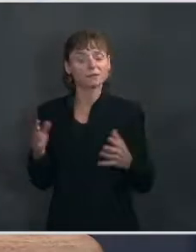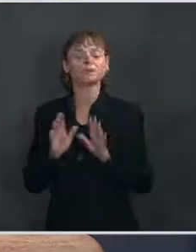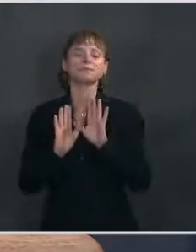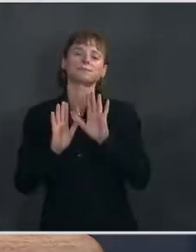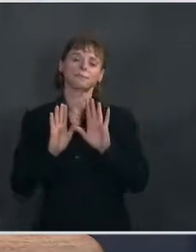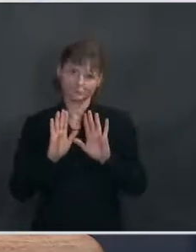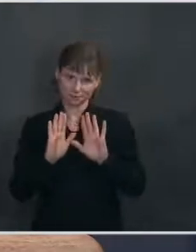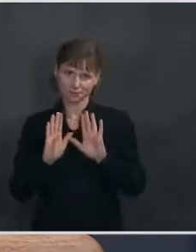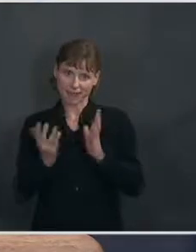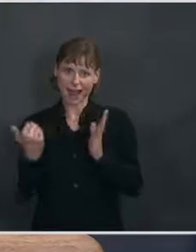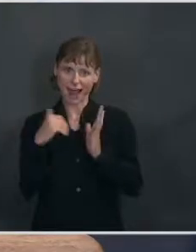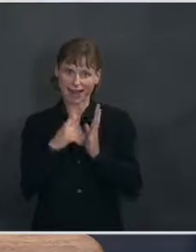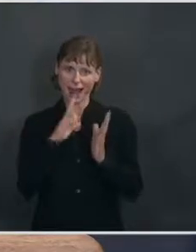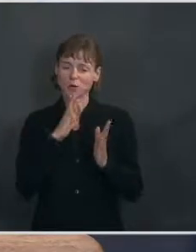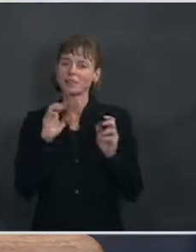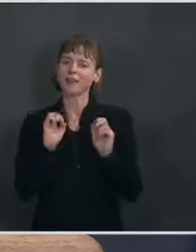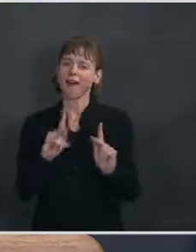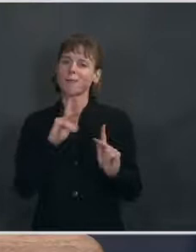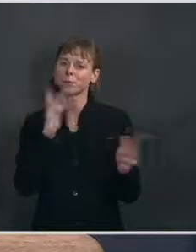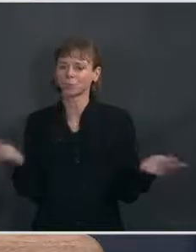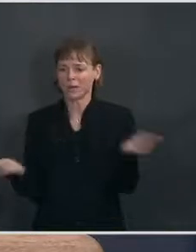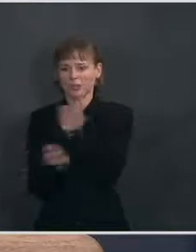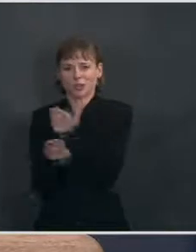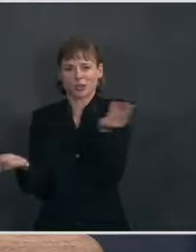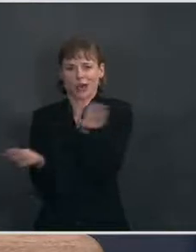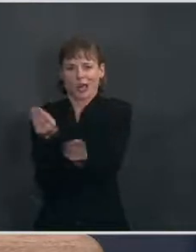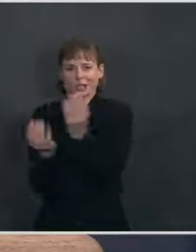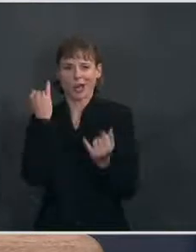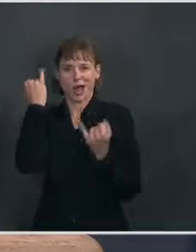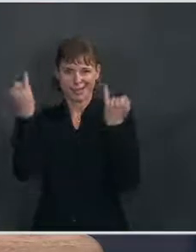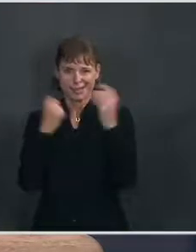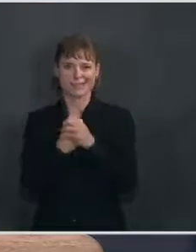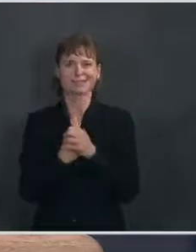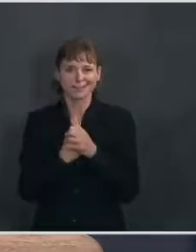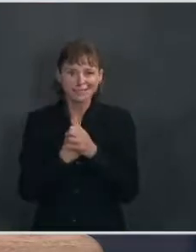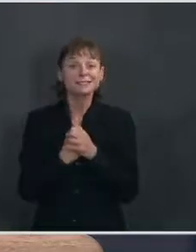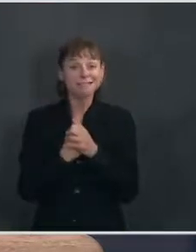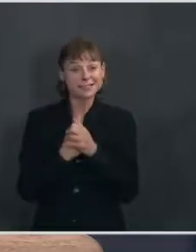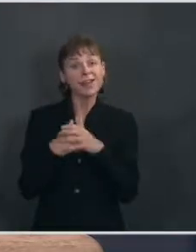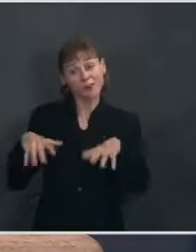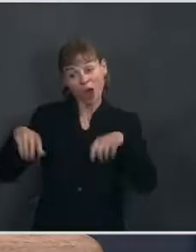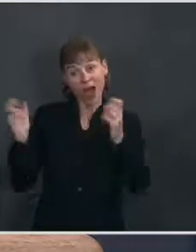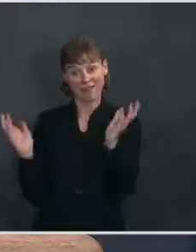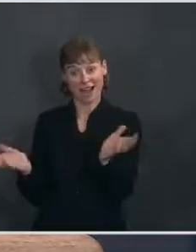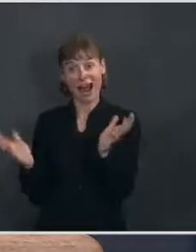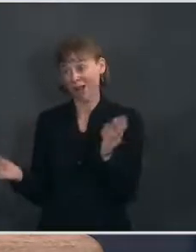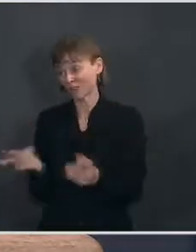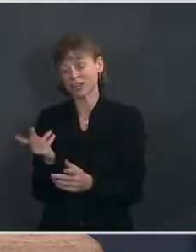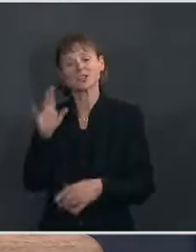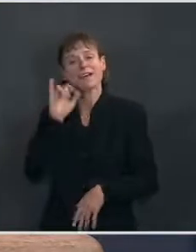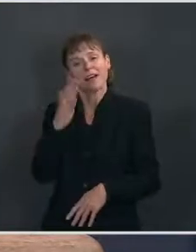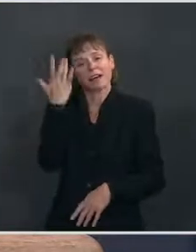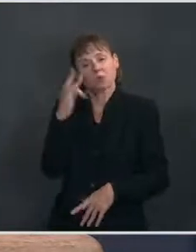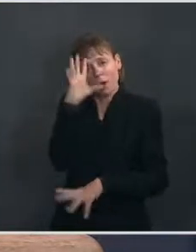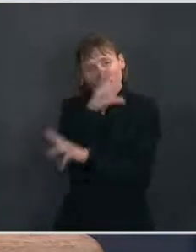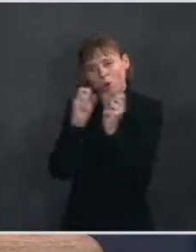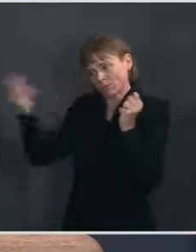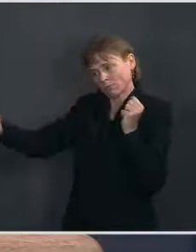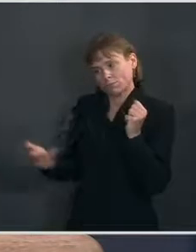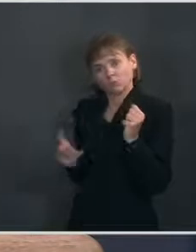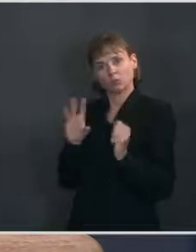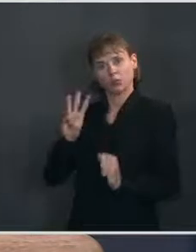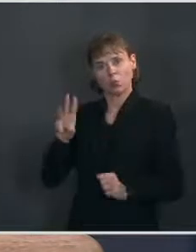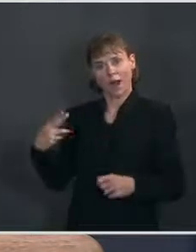exchange, an opportunity to exchange ideas, to have a conversation. That's why he invited them over here to the White House. He